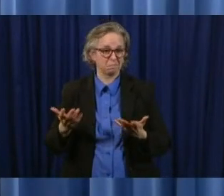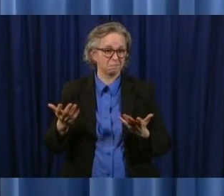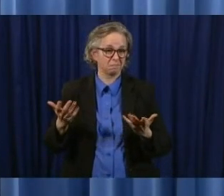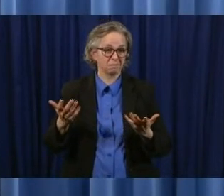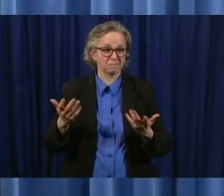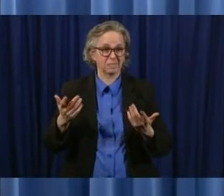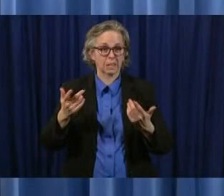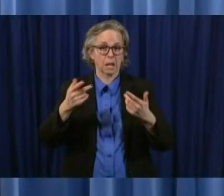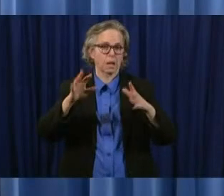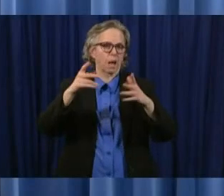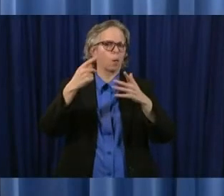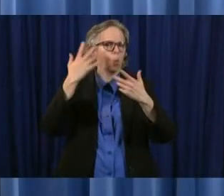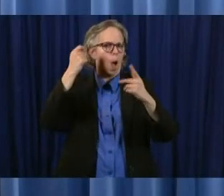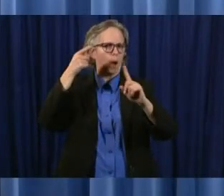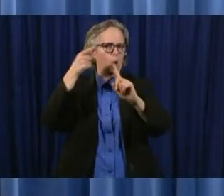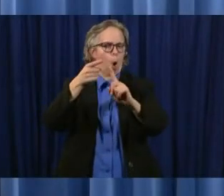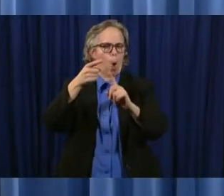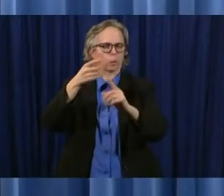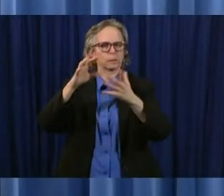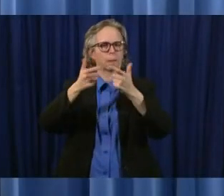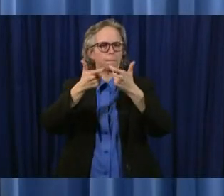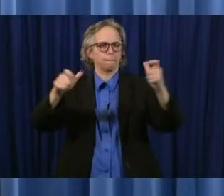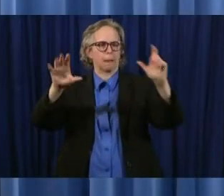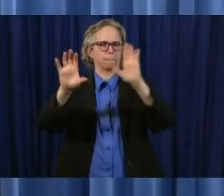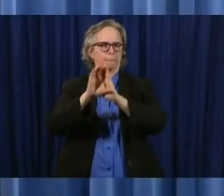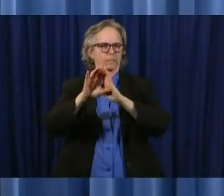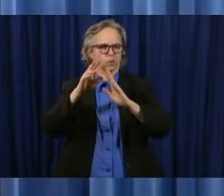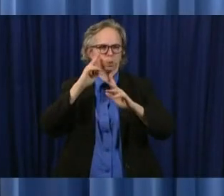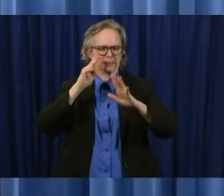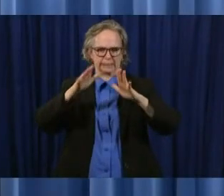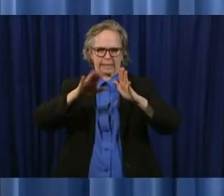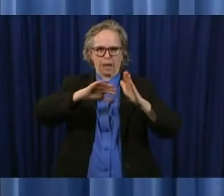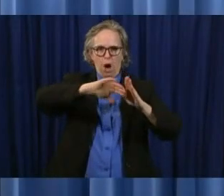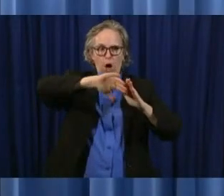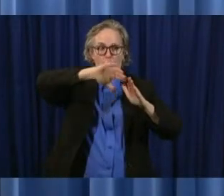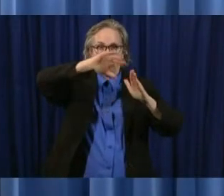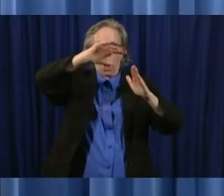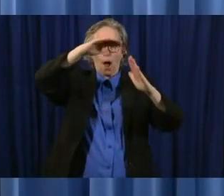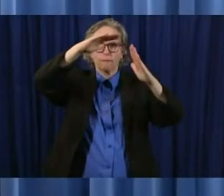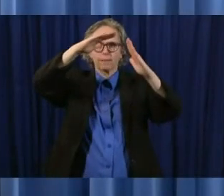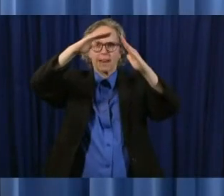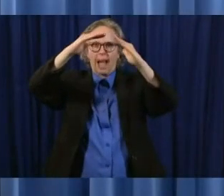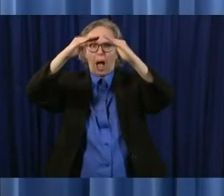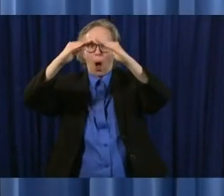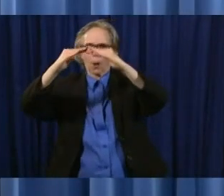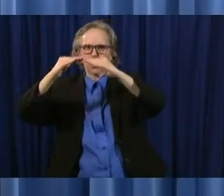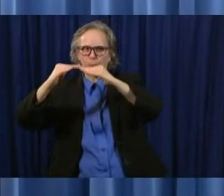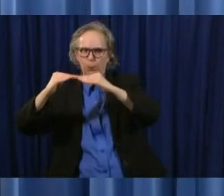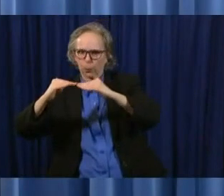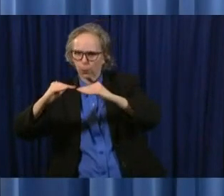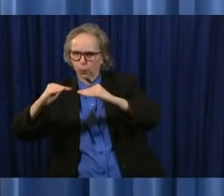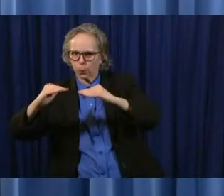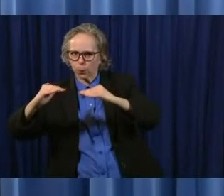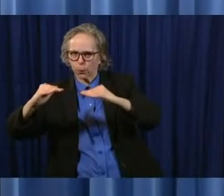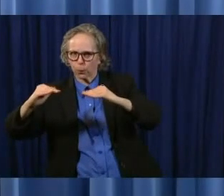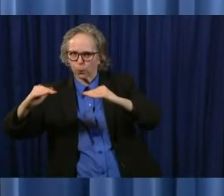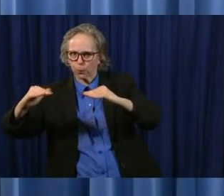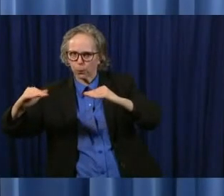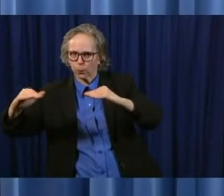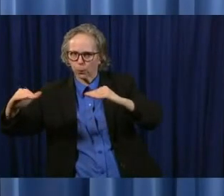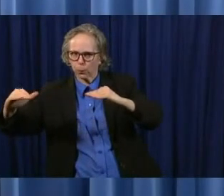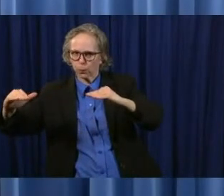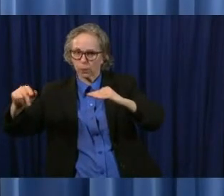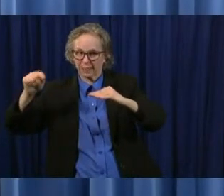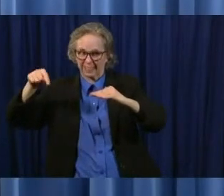taken that curve down it was going like that it's now like like that uh we're looking at data every